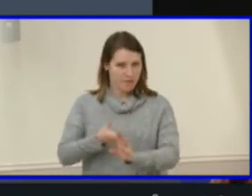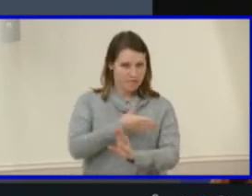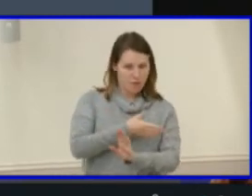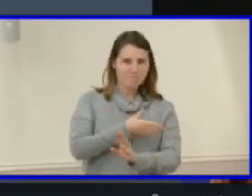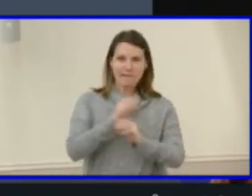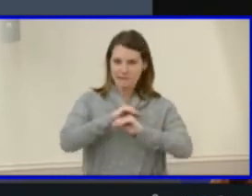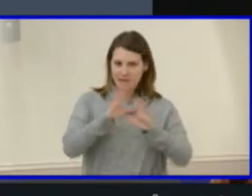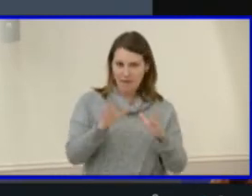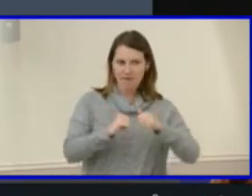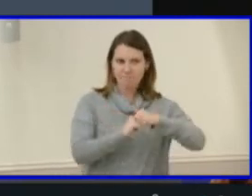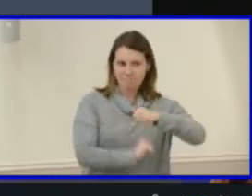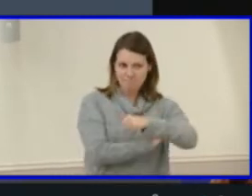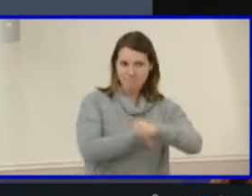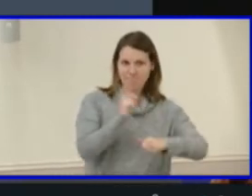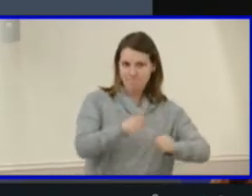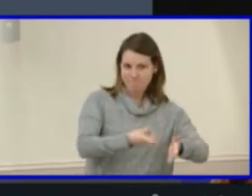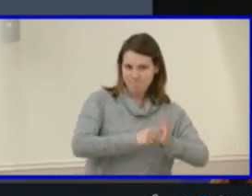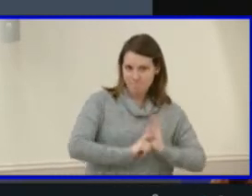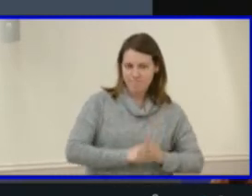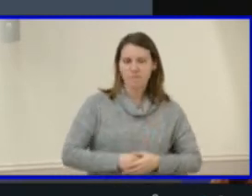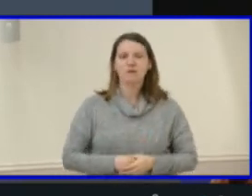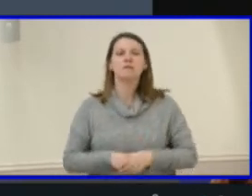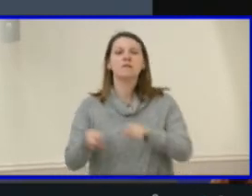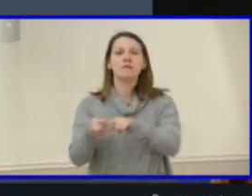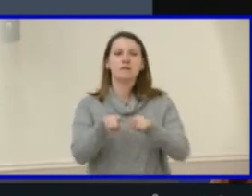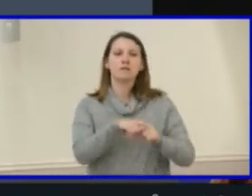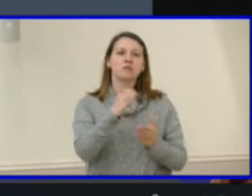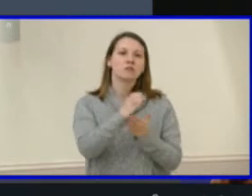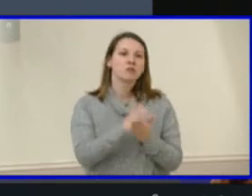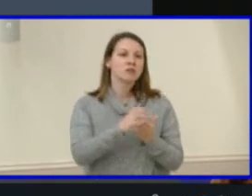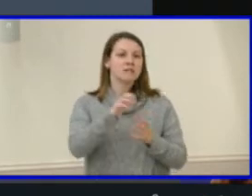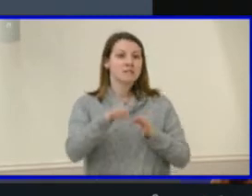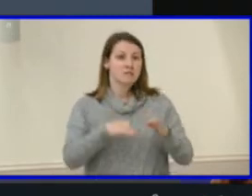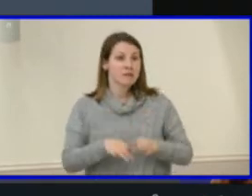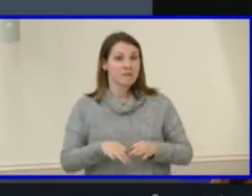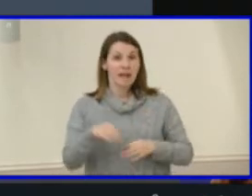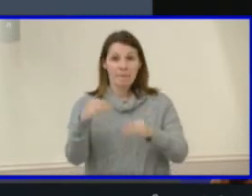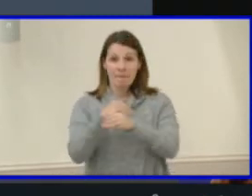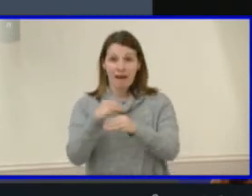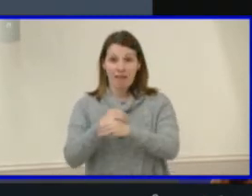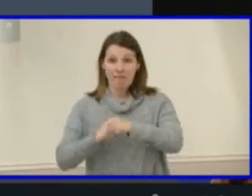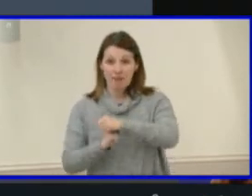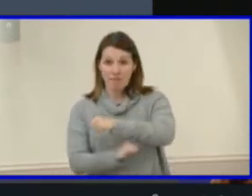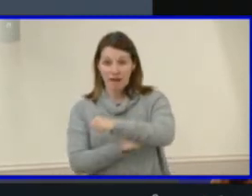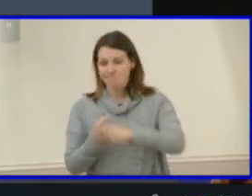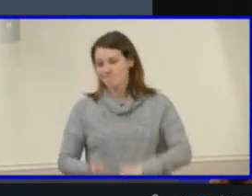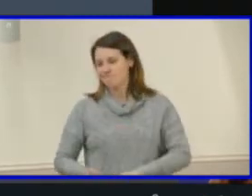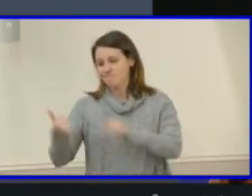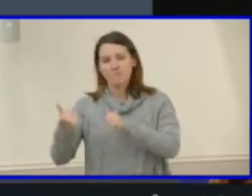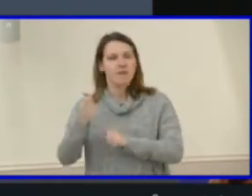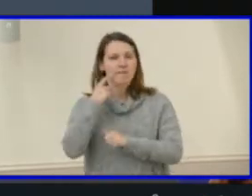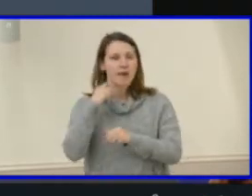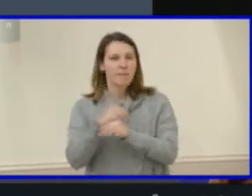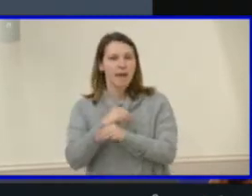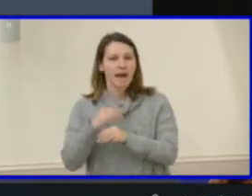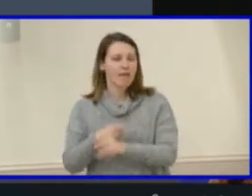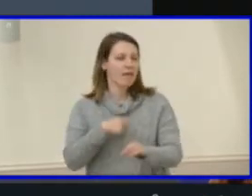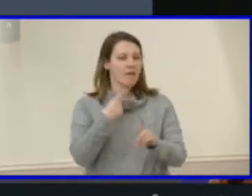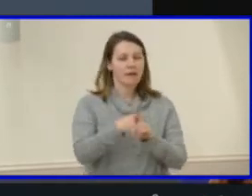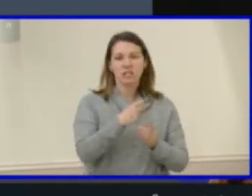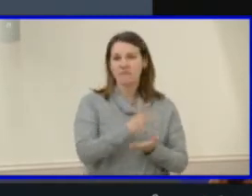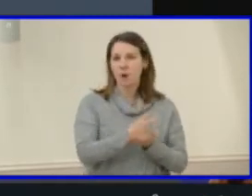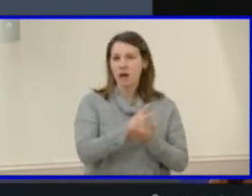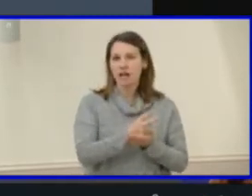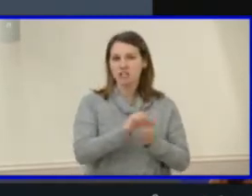student success. We also removed the course description for math fundamentals in the area of math and vocational emphasis